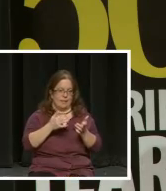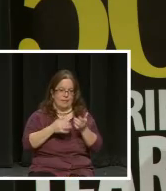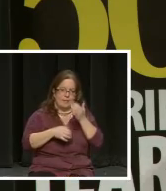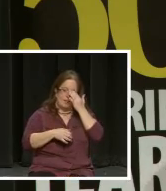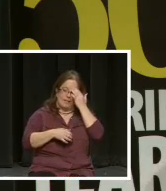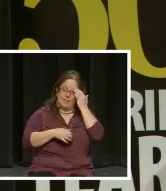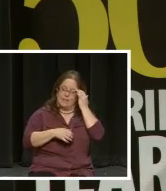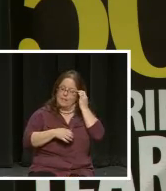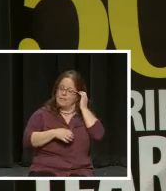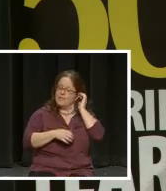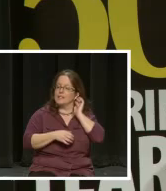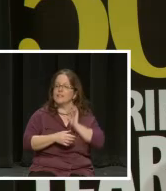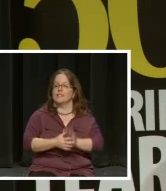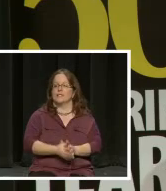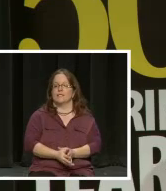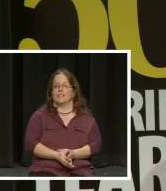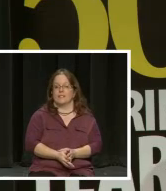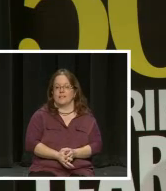everyone else.